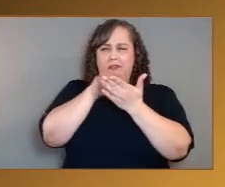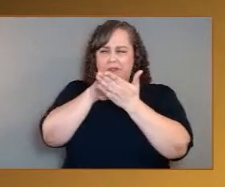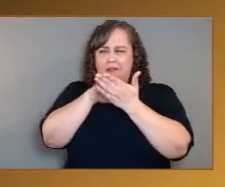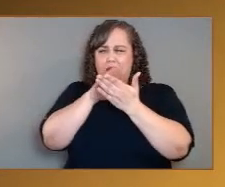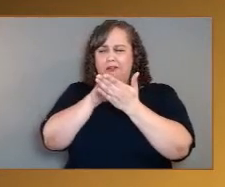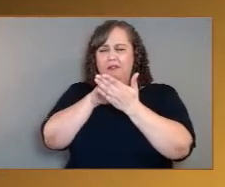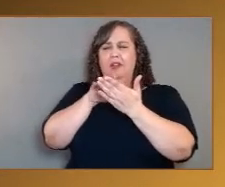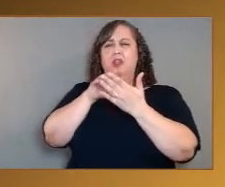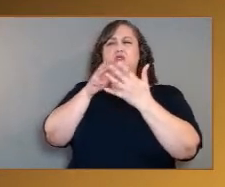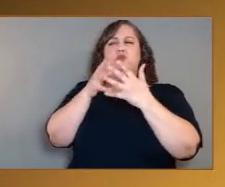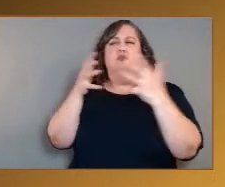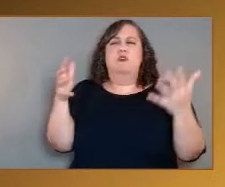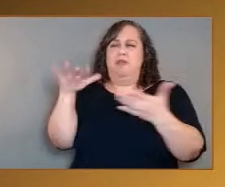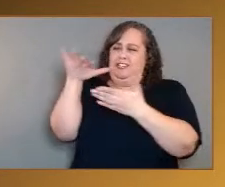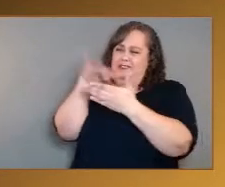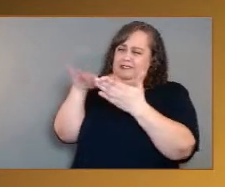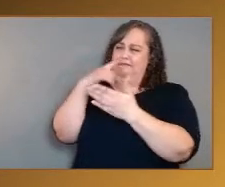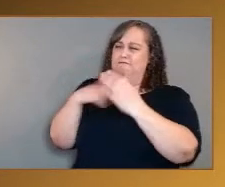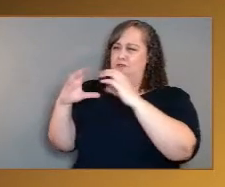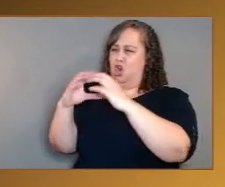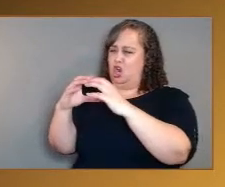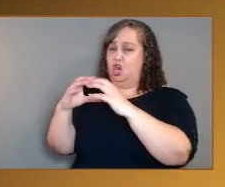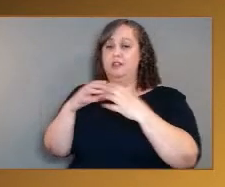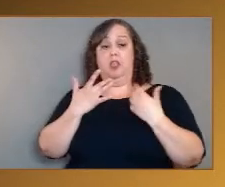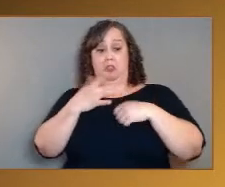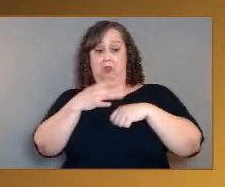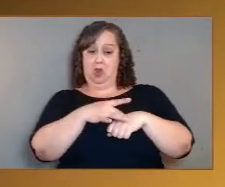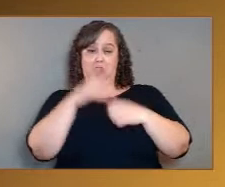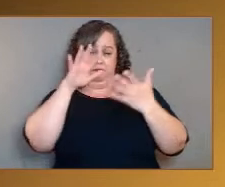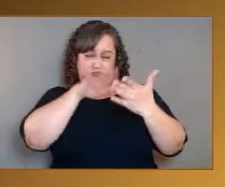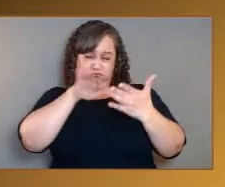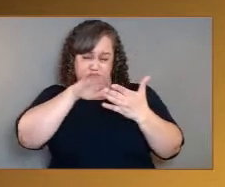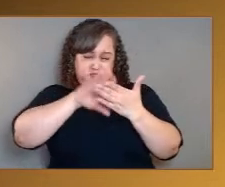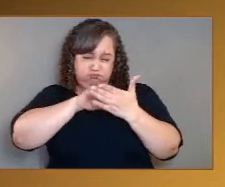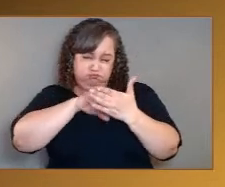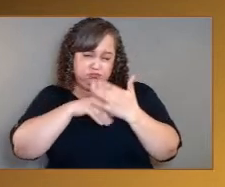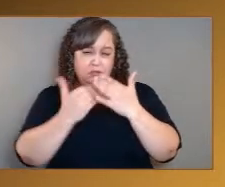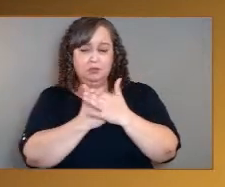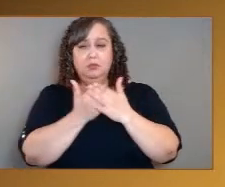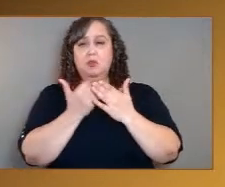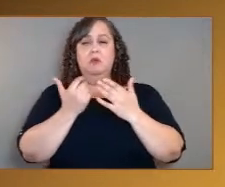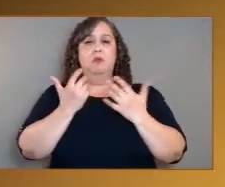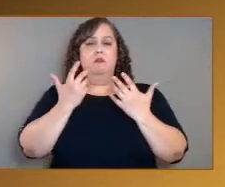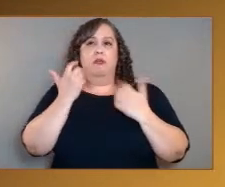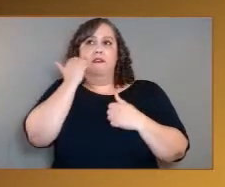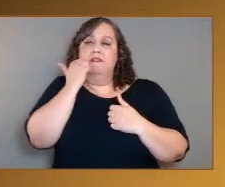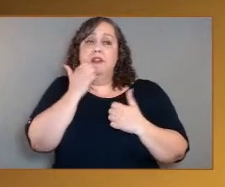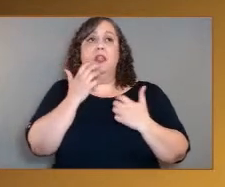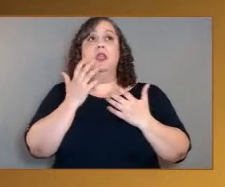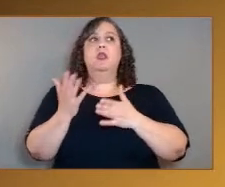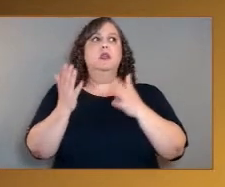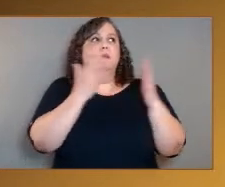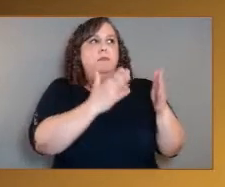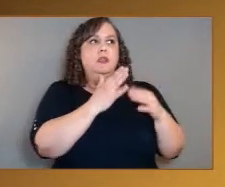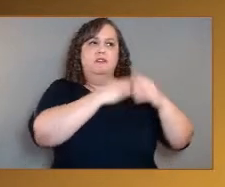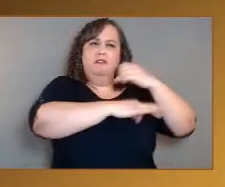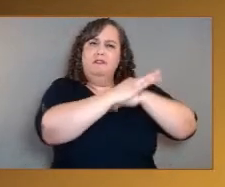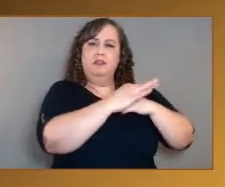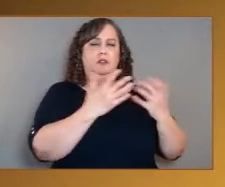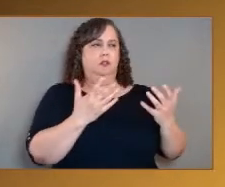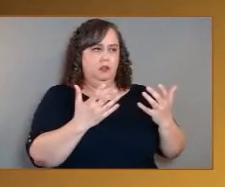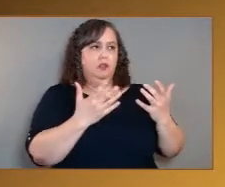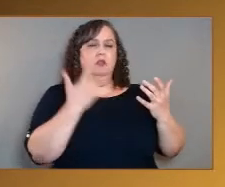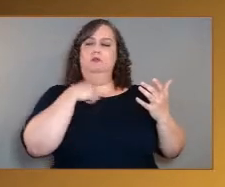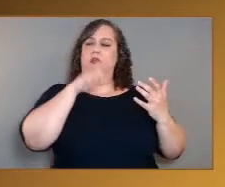And of course, we're learning new things about the Earth all the time. So we really need new data for Venus to be able to understand